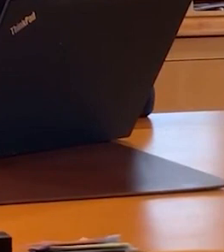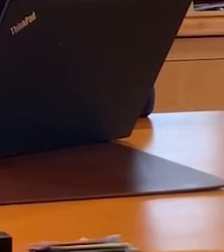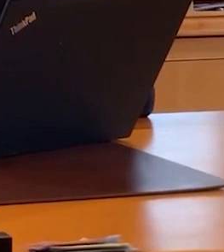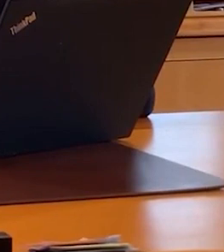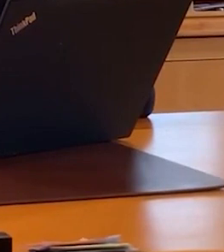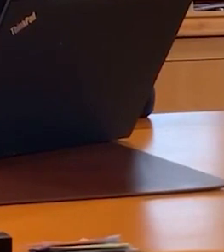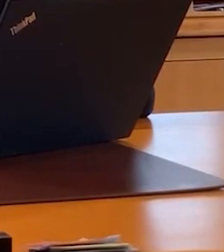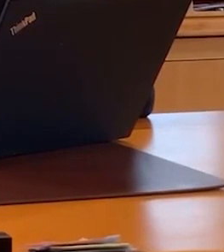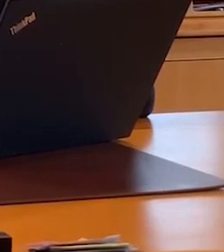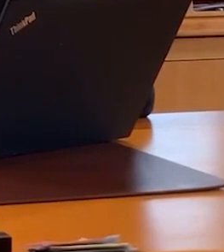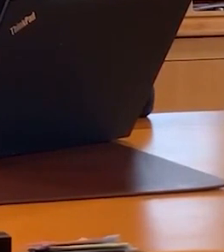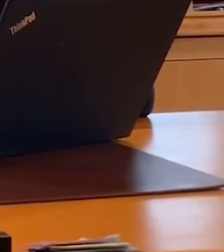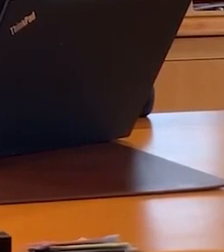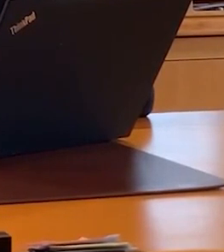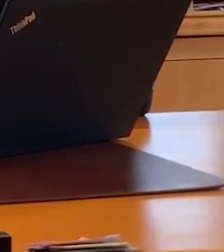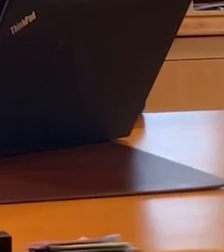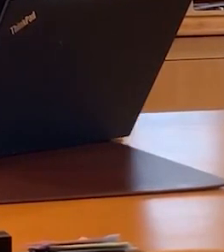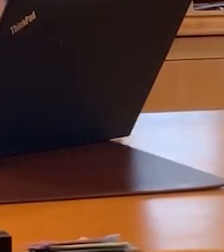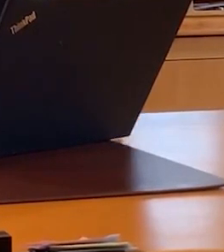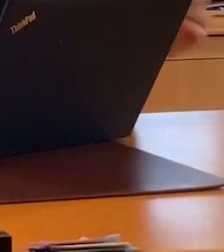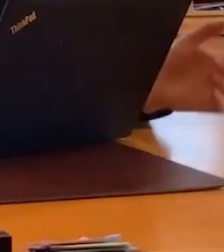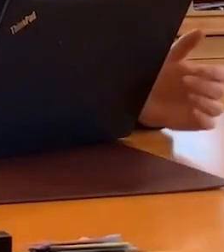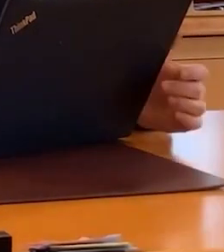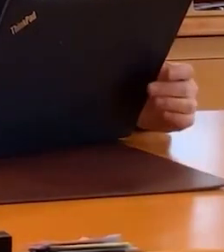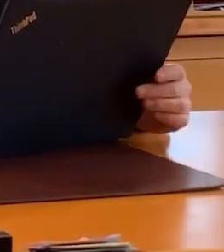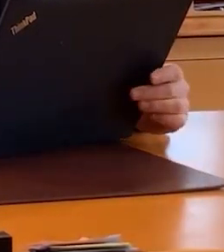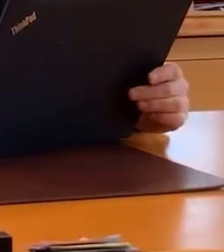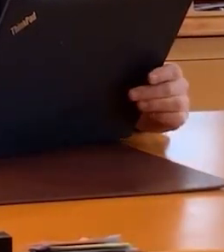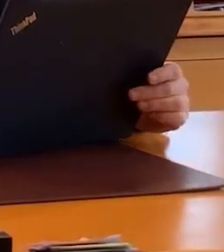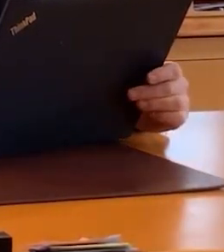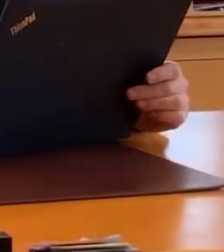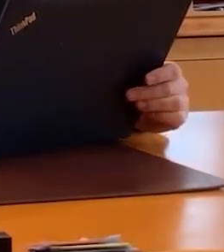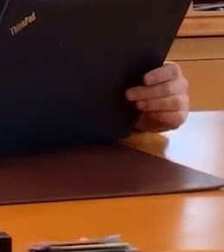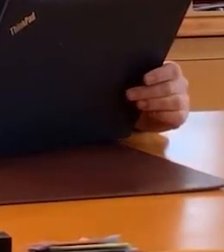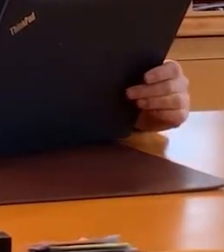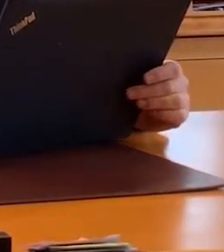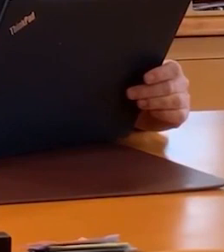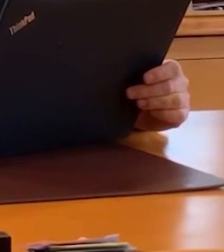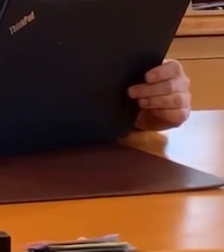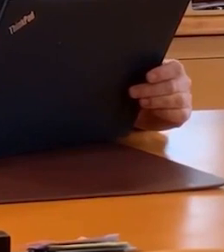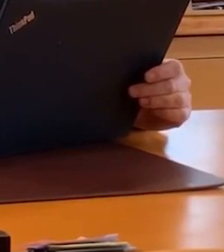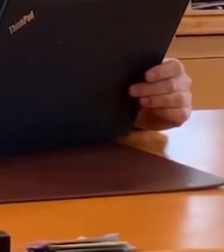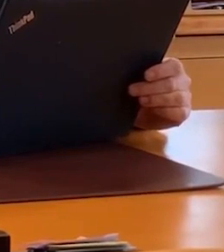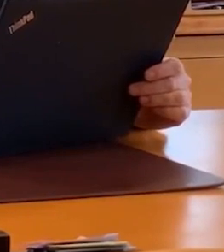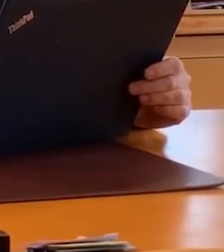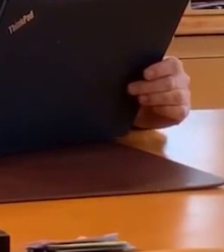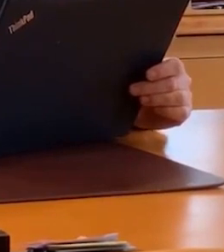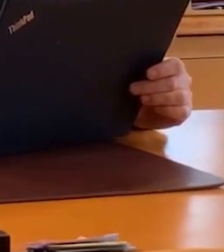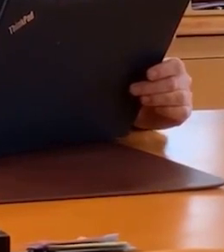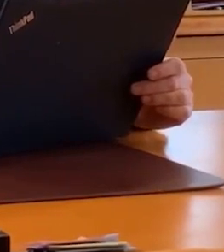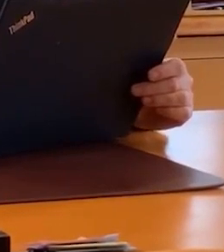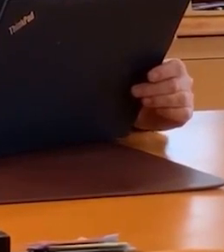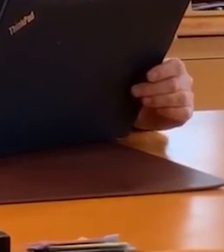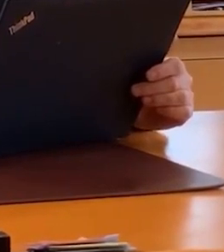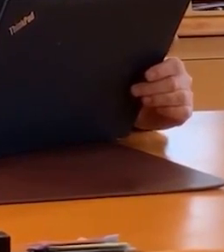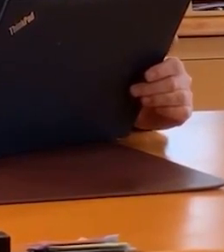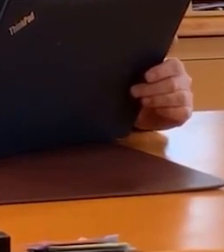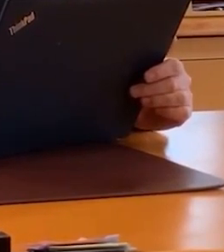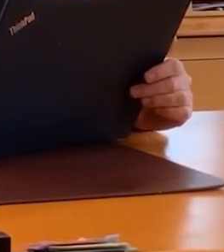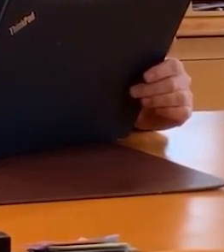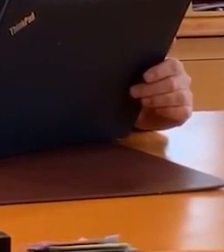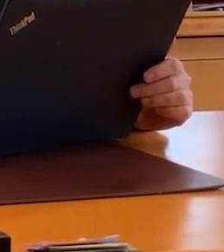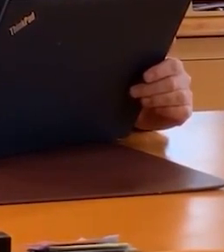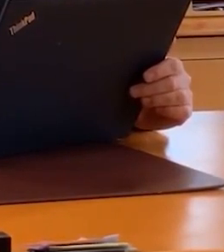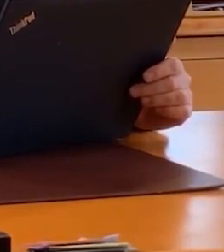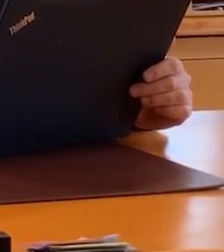Lectio Divina or the Chaplet of Divine Mercy. Abundant resources online can help you find new ways to pray or discover new spiritual